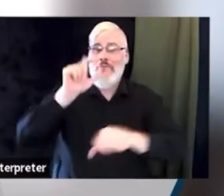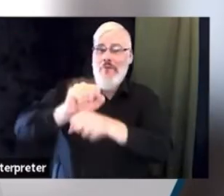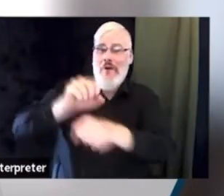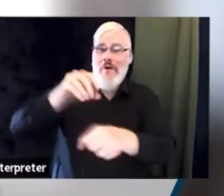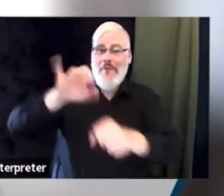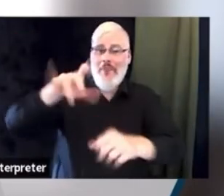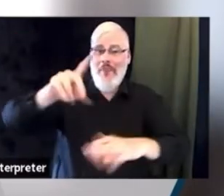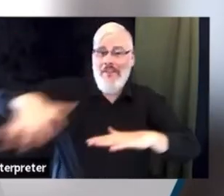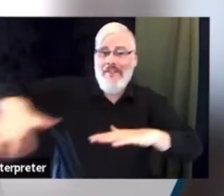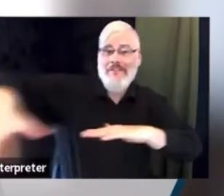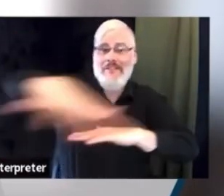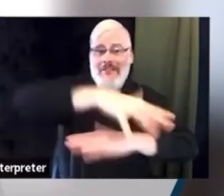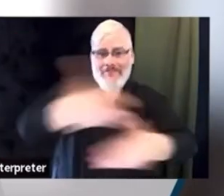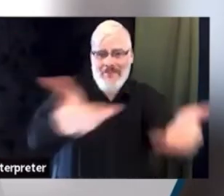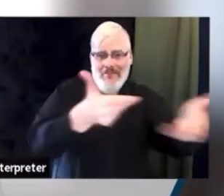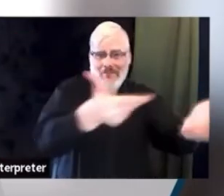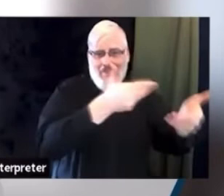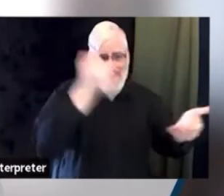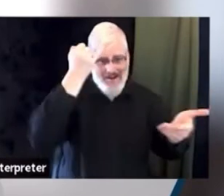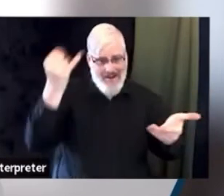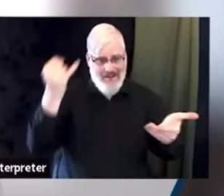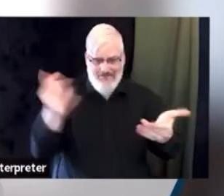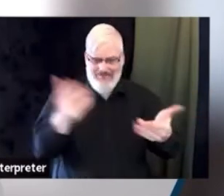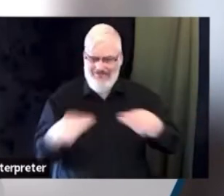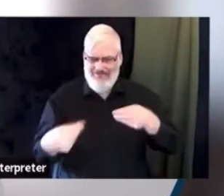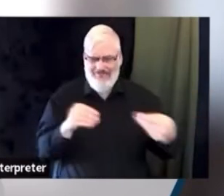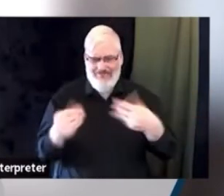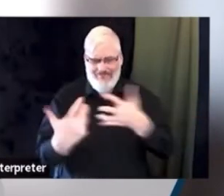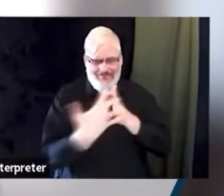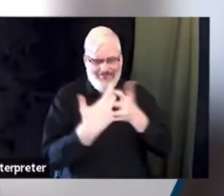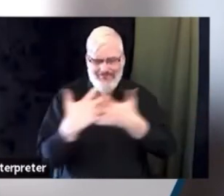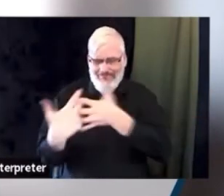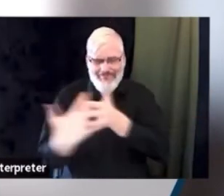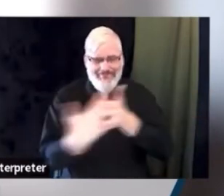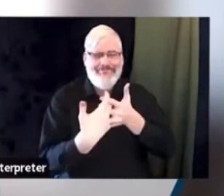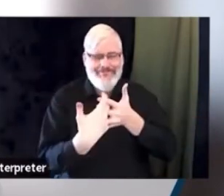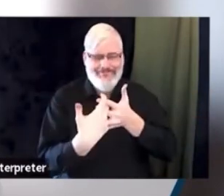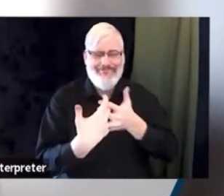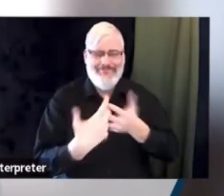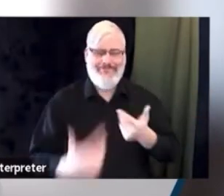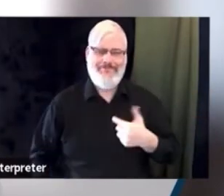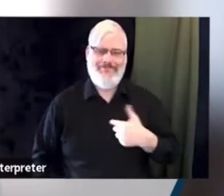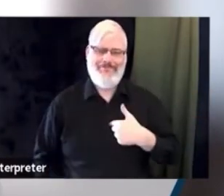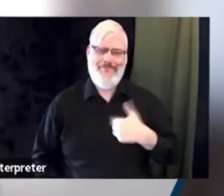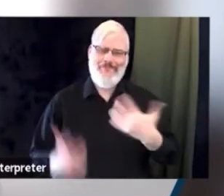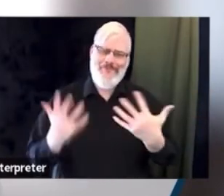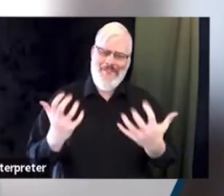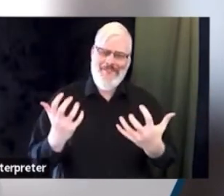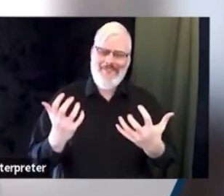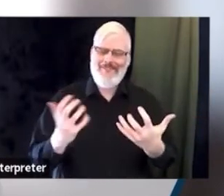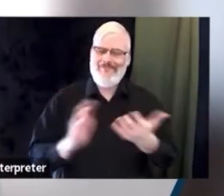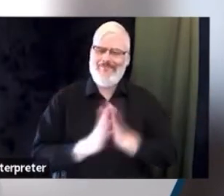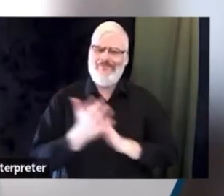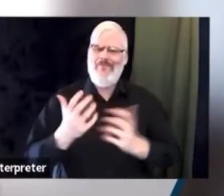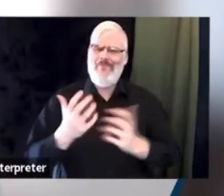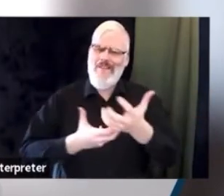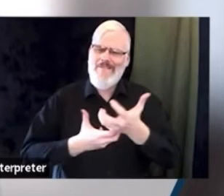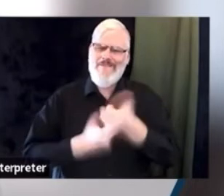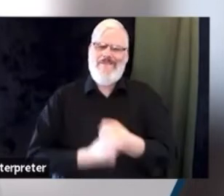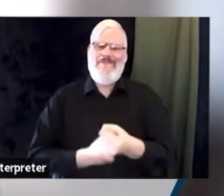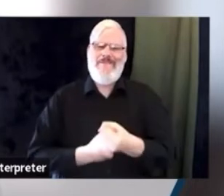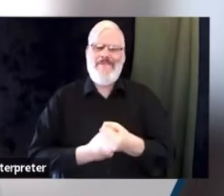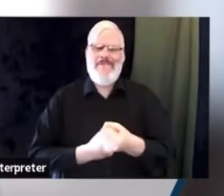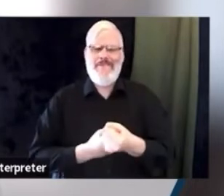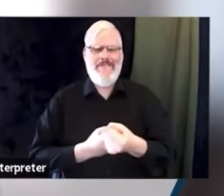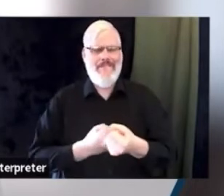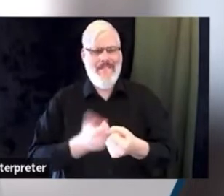try new ideas and then confident to own the success or the failures of those ideas. If those ideas don't end up meeting the benchmarks